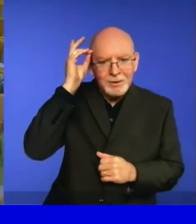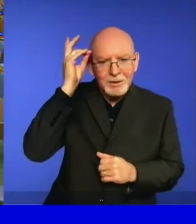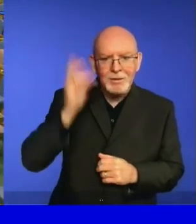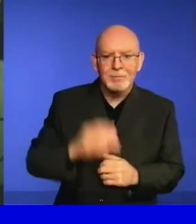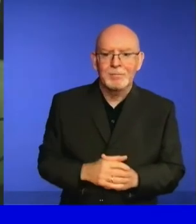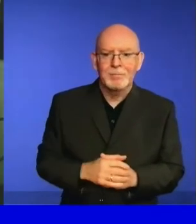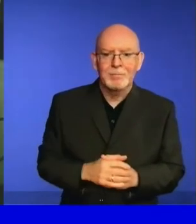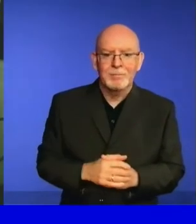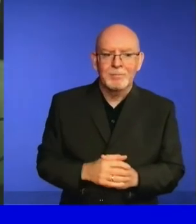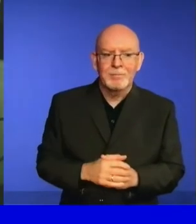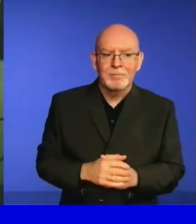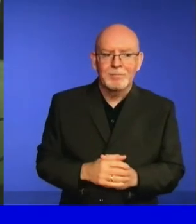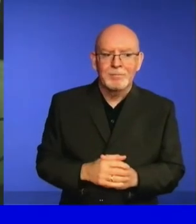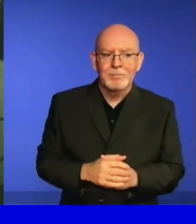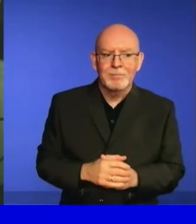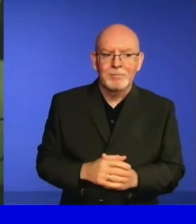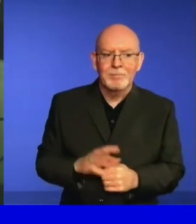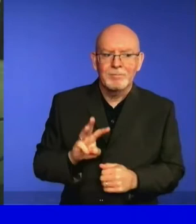Uganda,